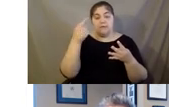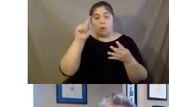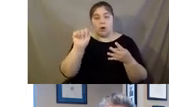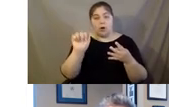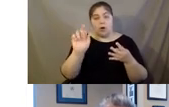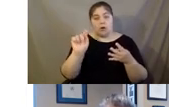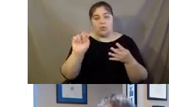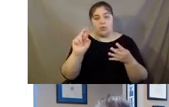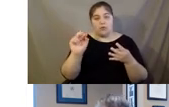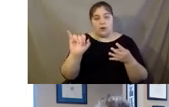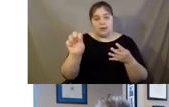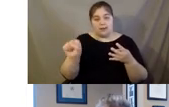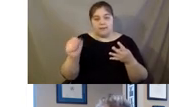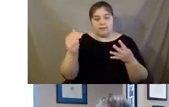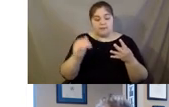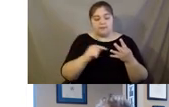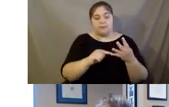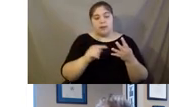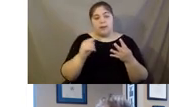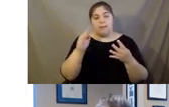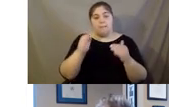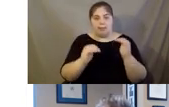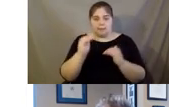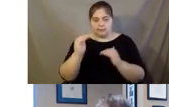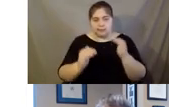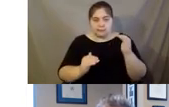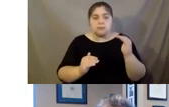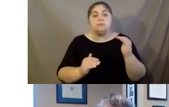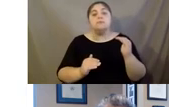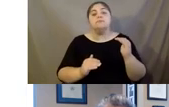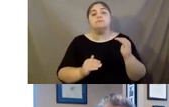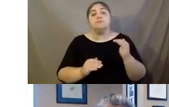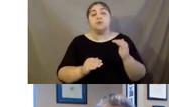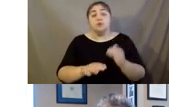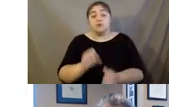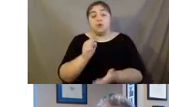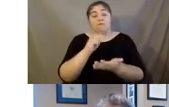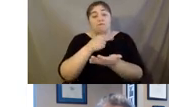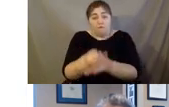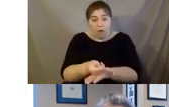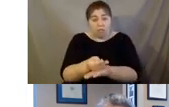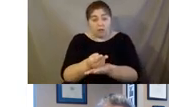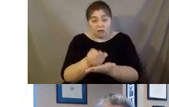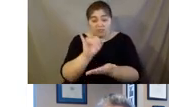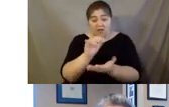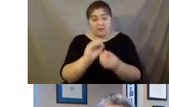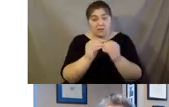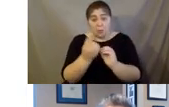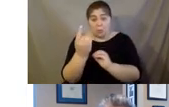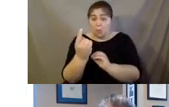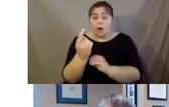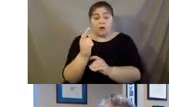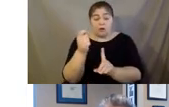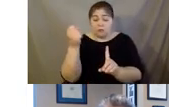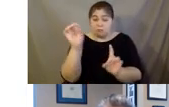and matter of balance. So falls are actually one of the number one traumas we see